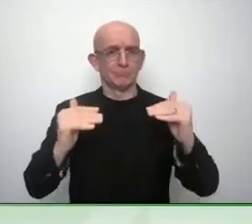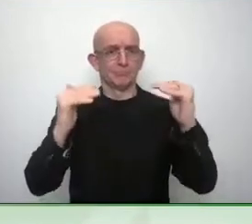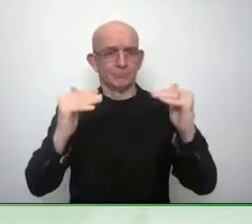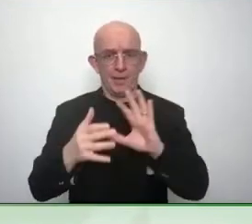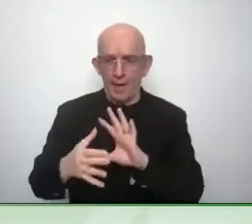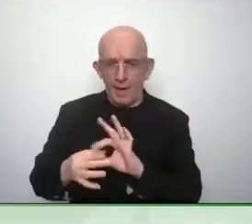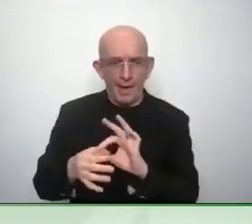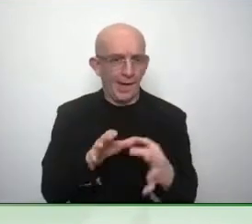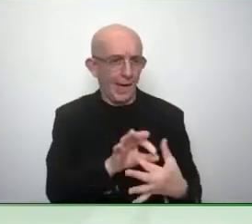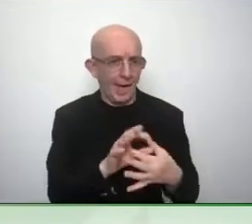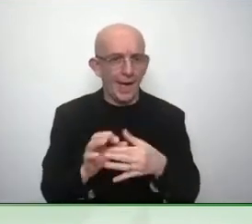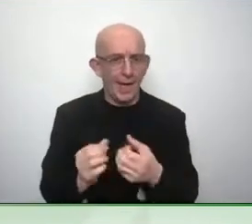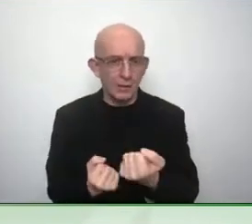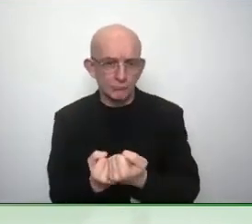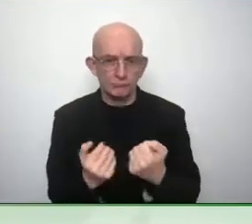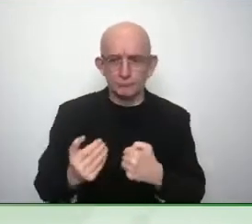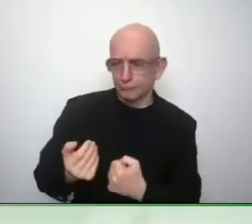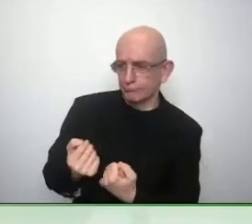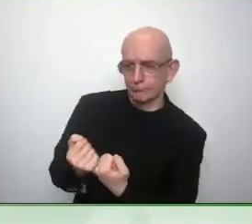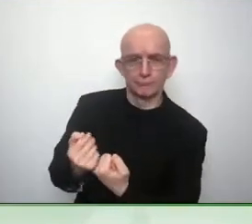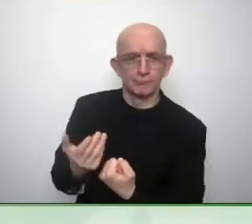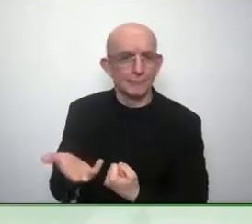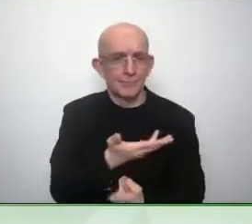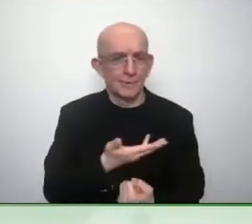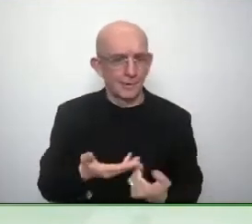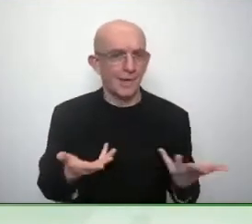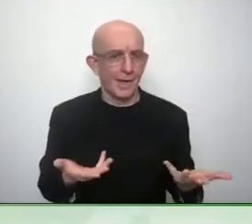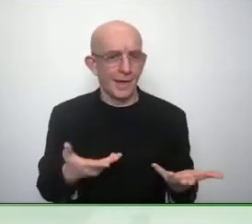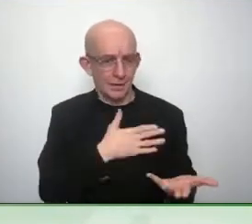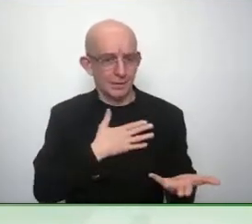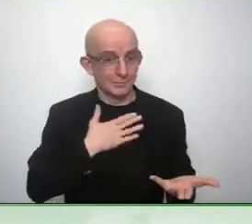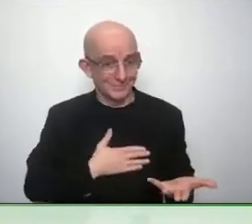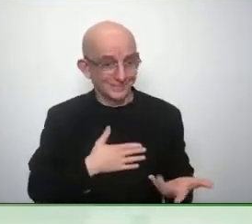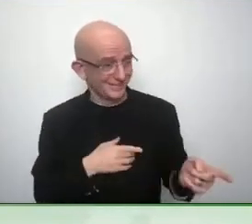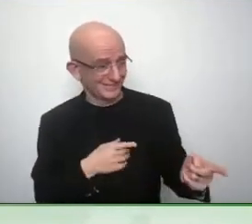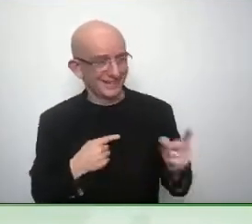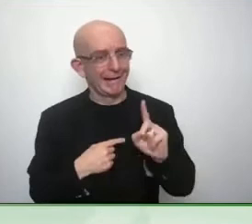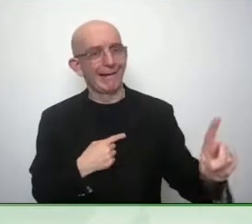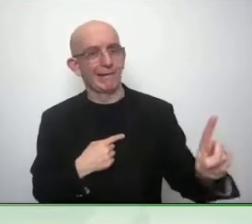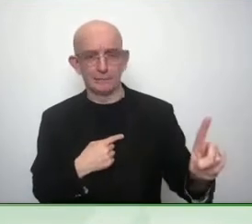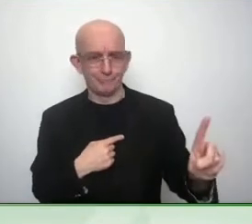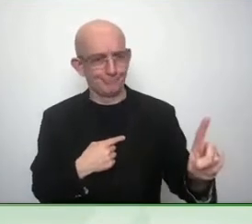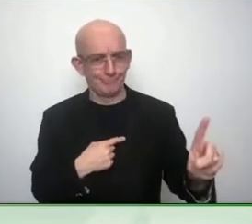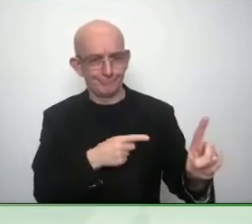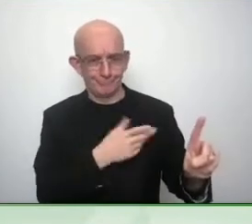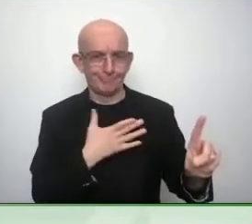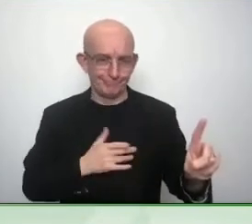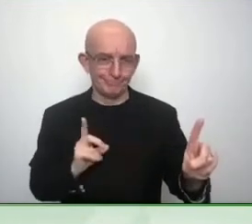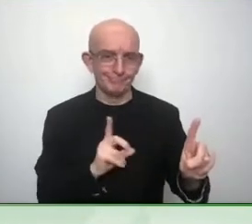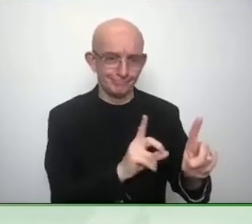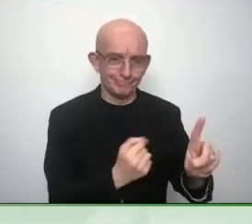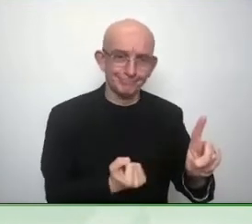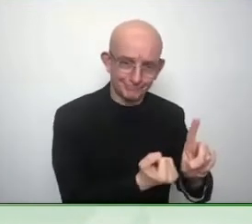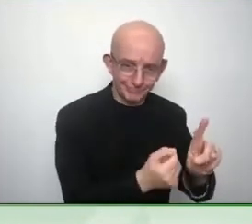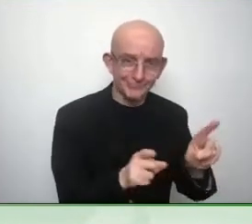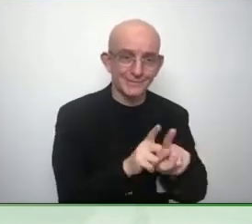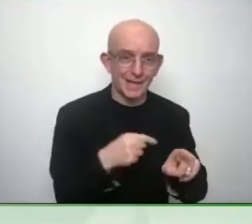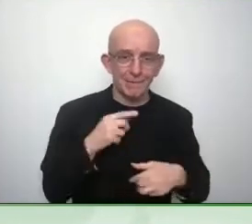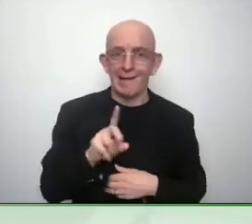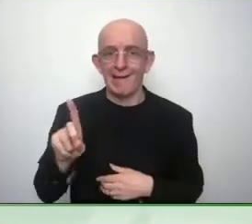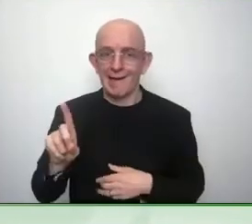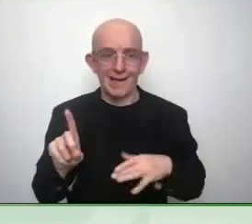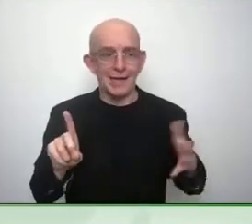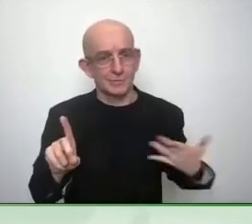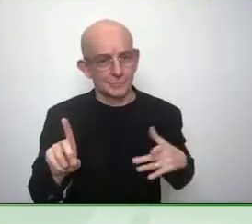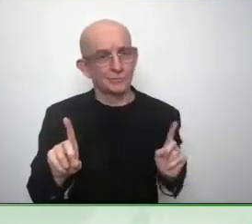our disability is visible or not equally as important um it is that is when we're going to see and sort